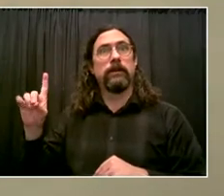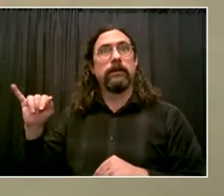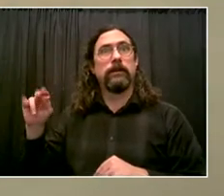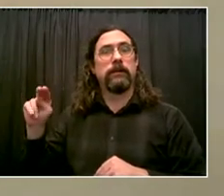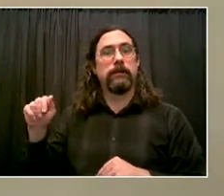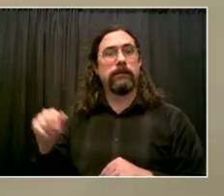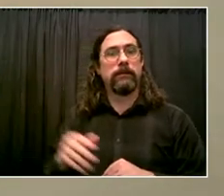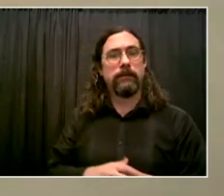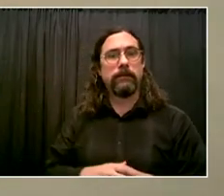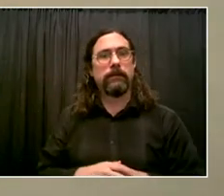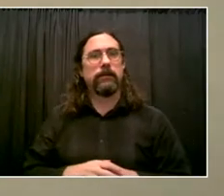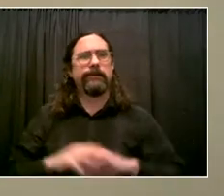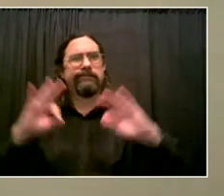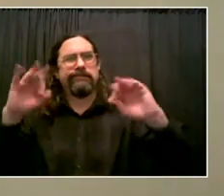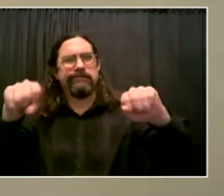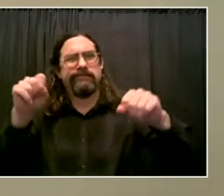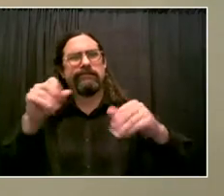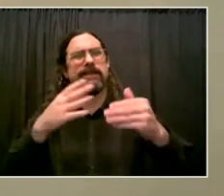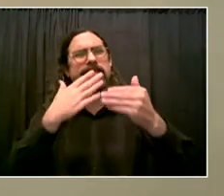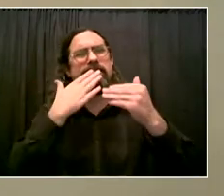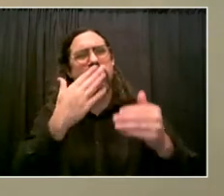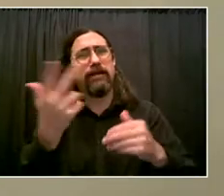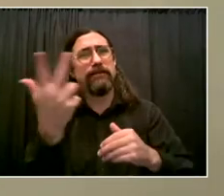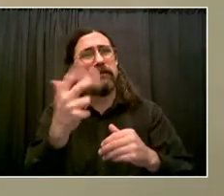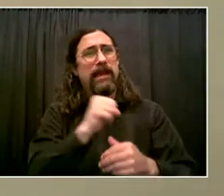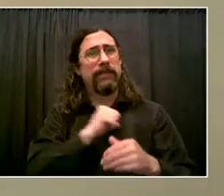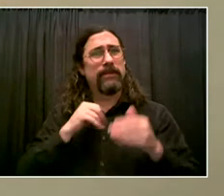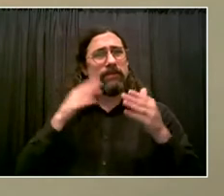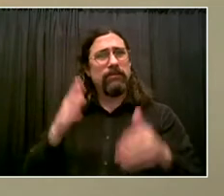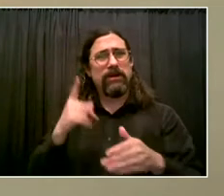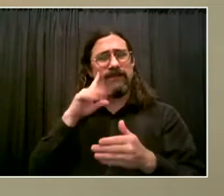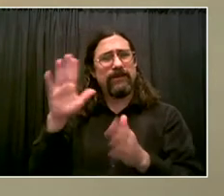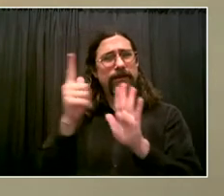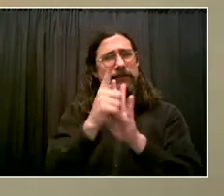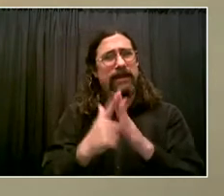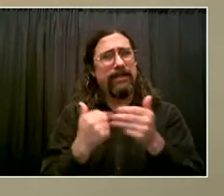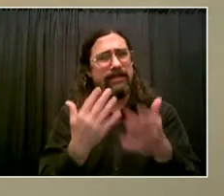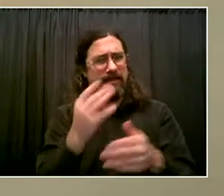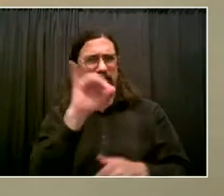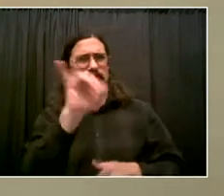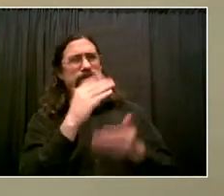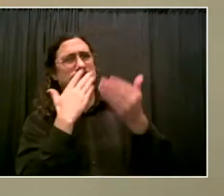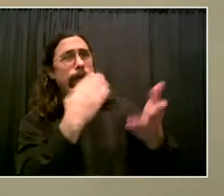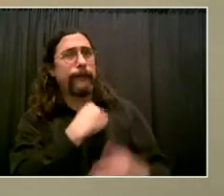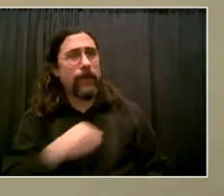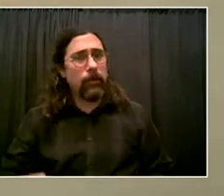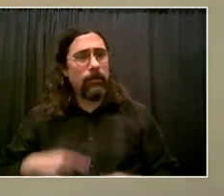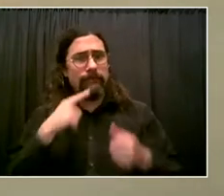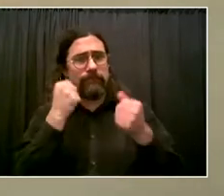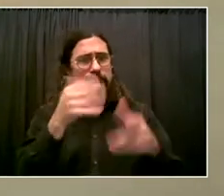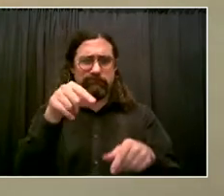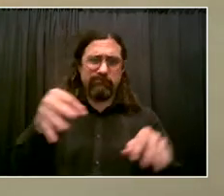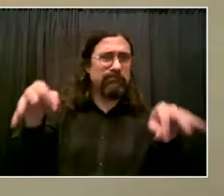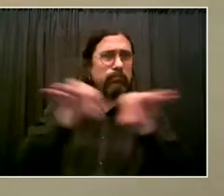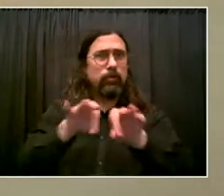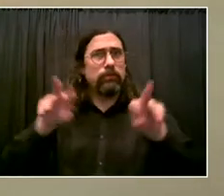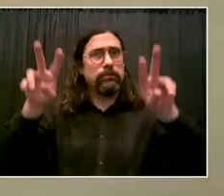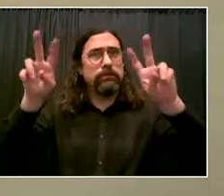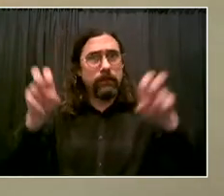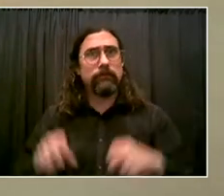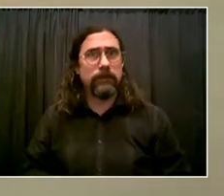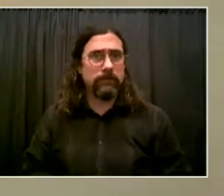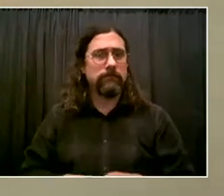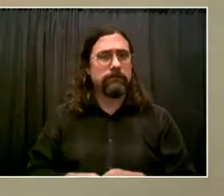And, man, let me just go back. I have a 13-year-old and a 15-year-old as well. And every time they walk out the door, I live in the Bronx.